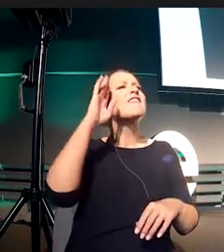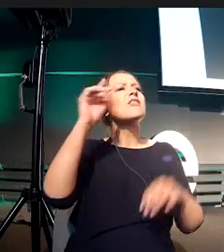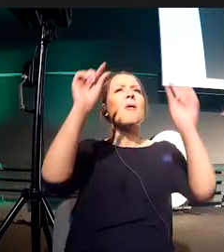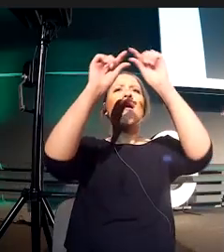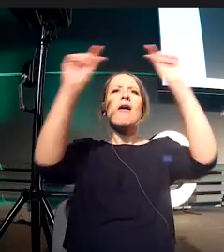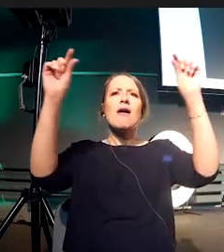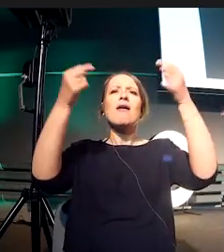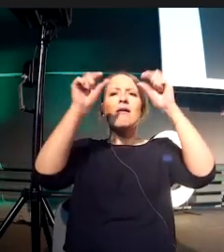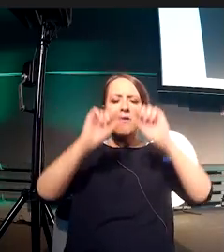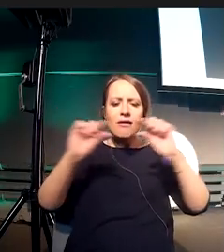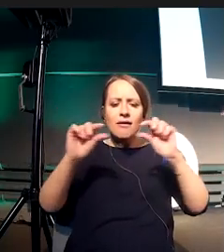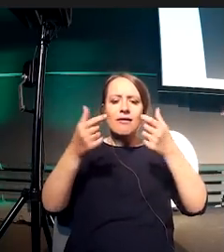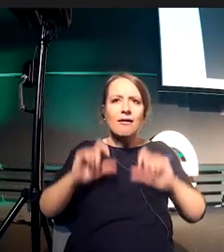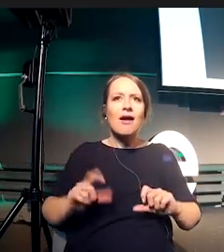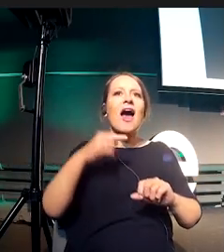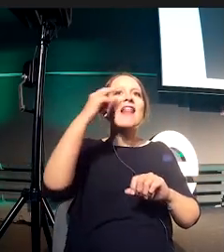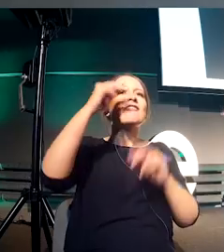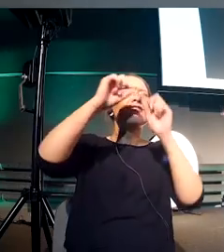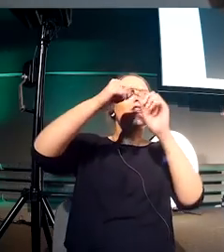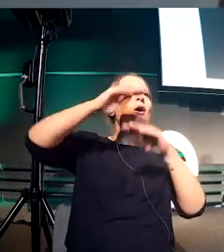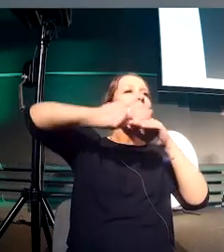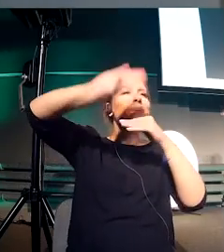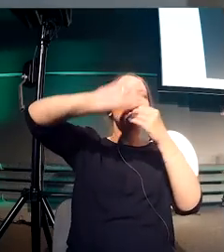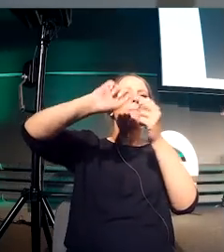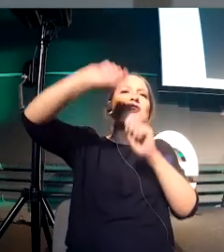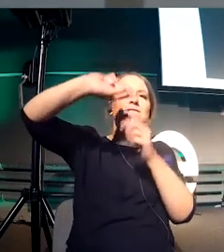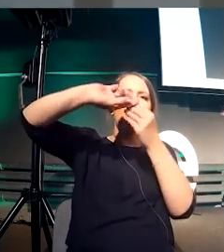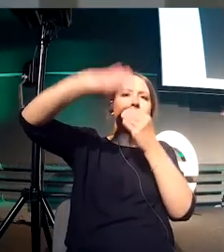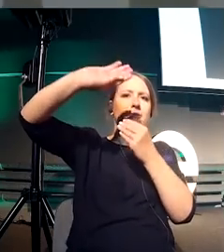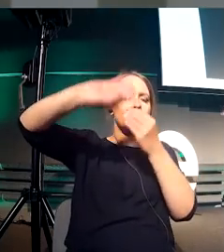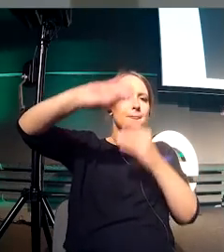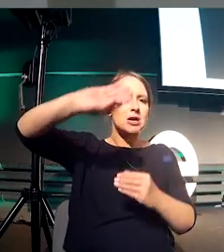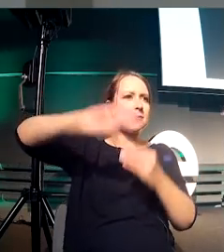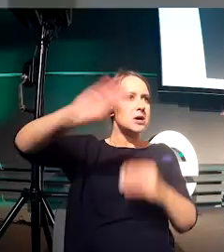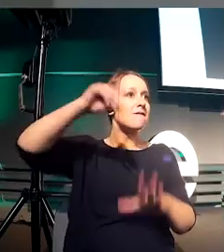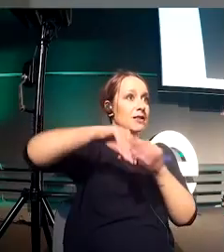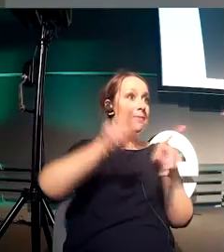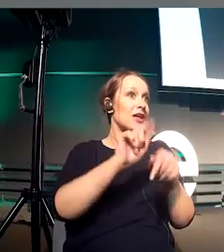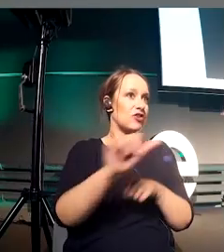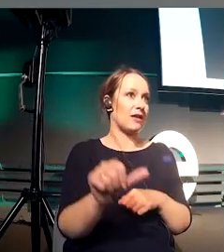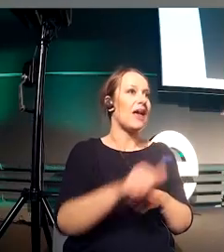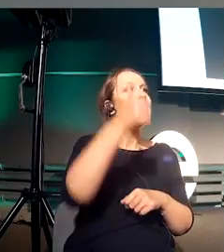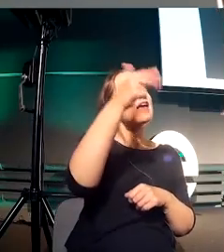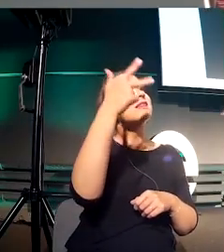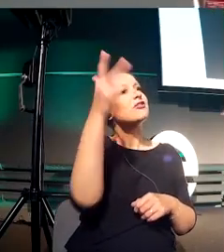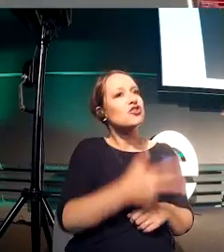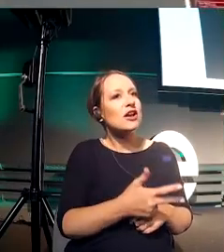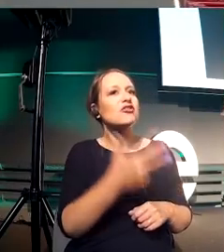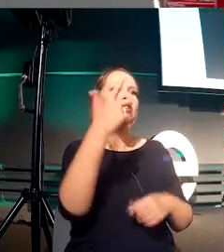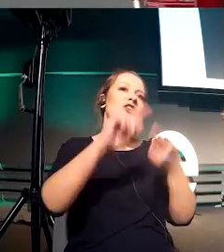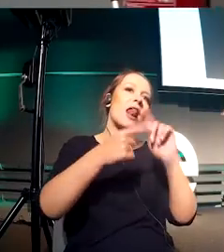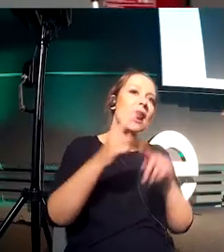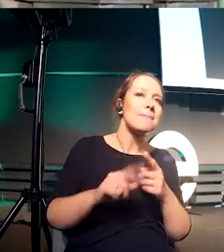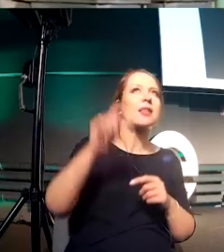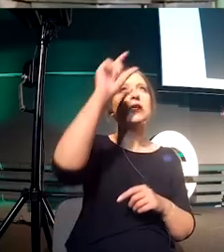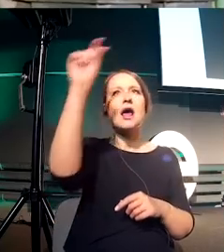This one uses the bottom three of it. And this is what, it's like a visual calculator. That's all this is.